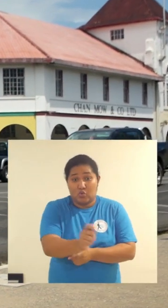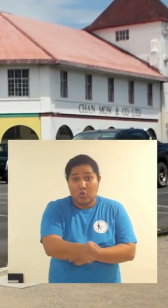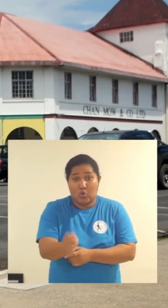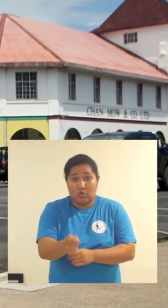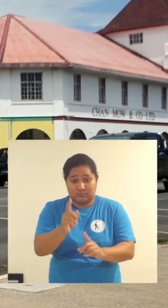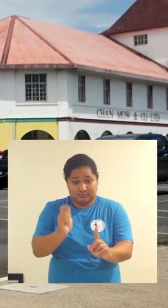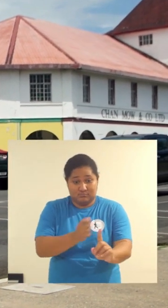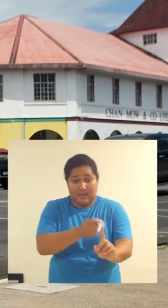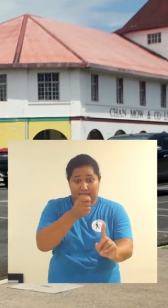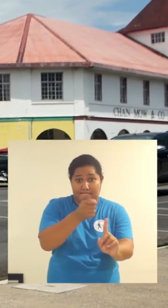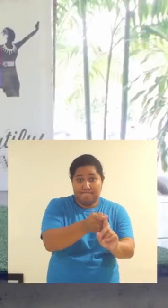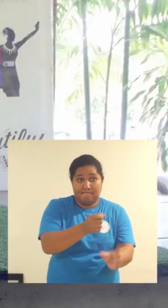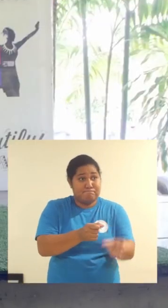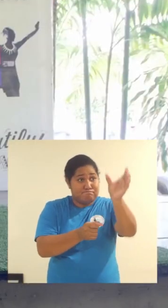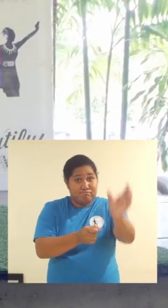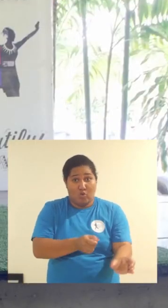trying to family.